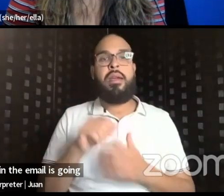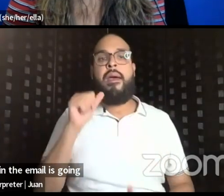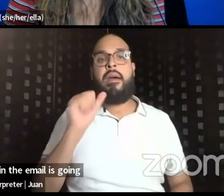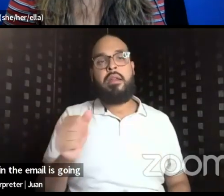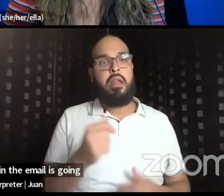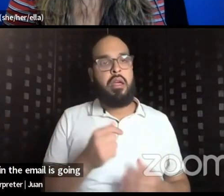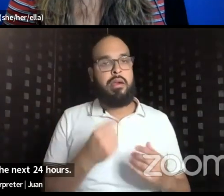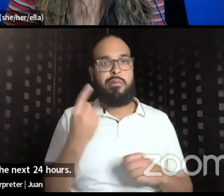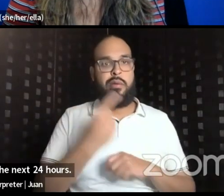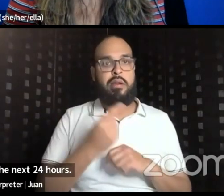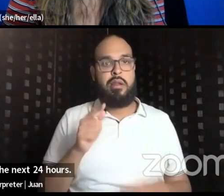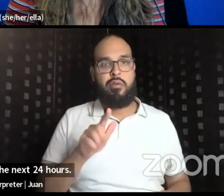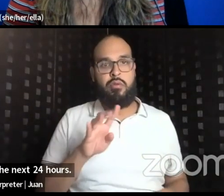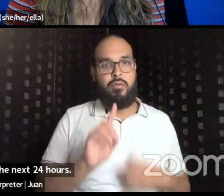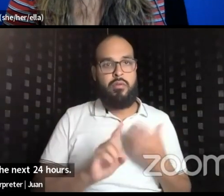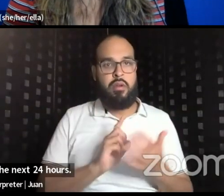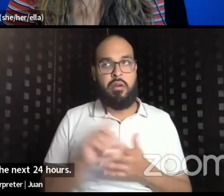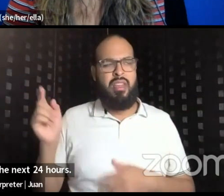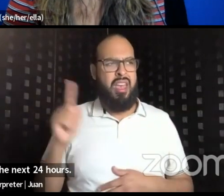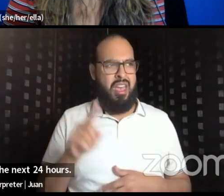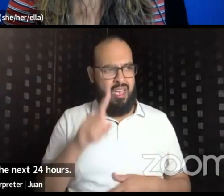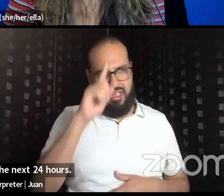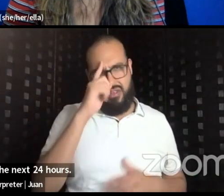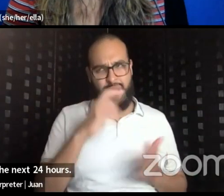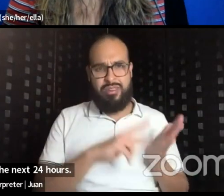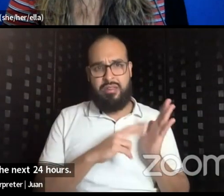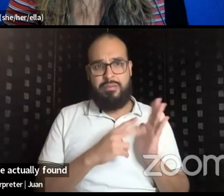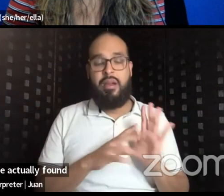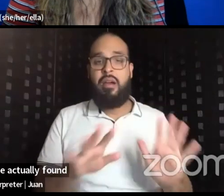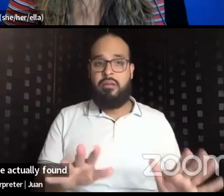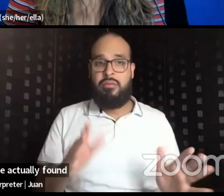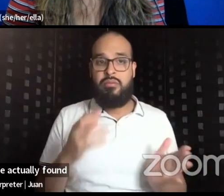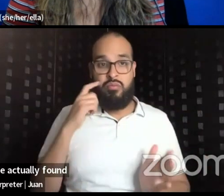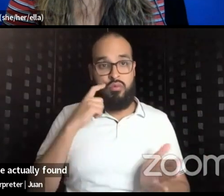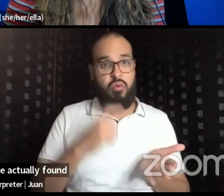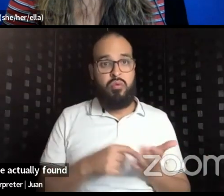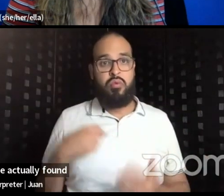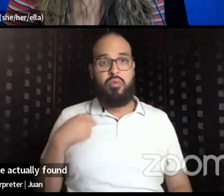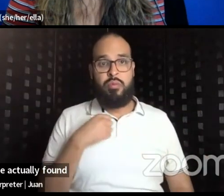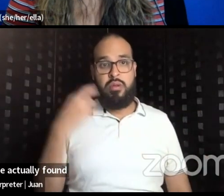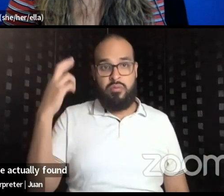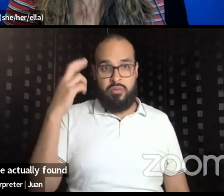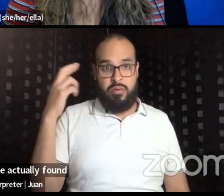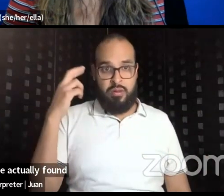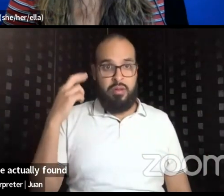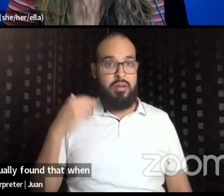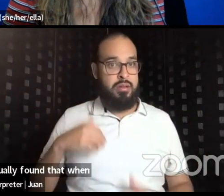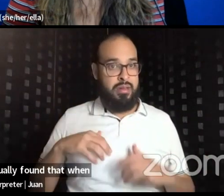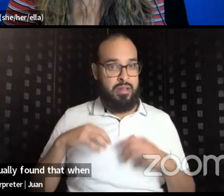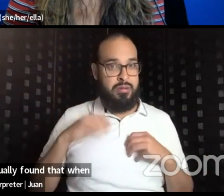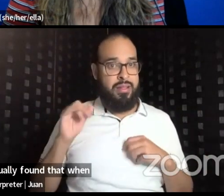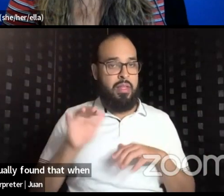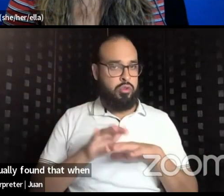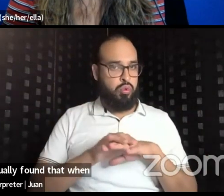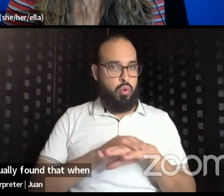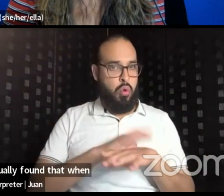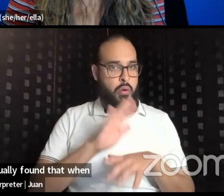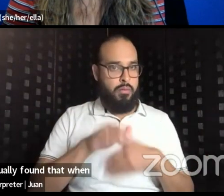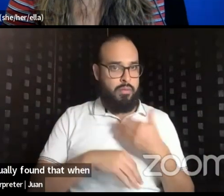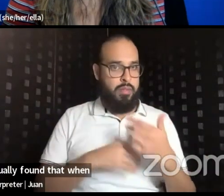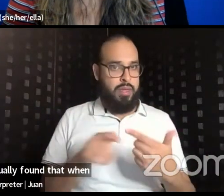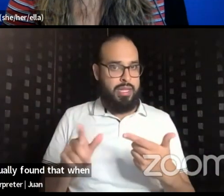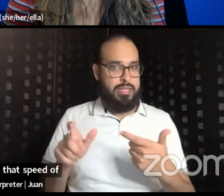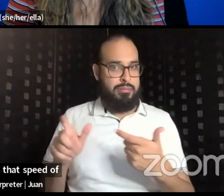hours. What do you mean? But we have actually found that when we embrace the slowness of that speed